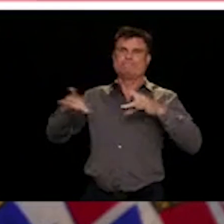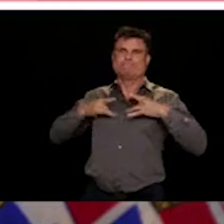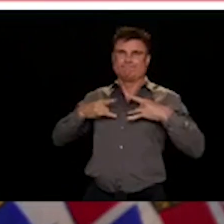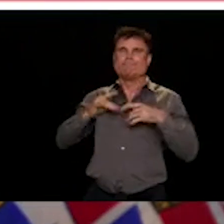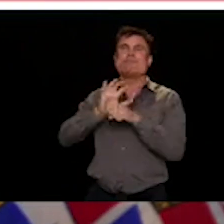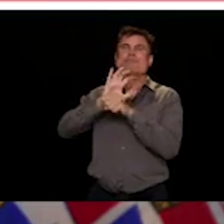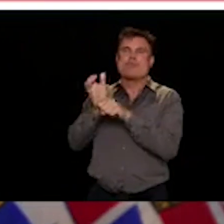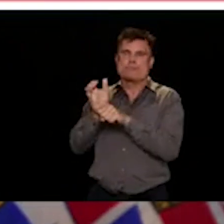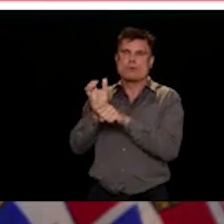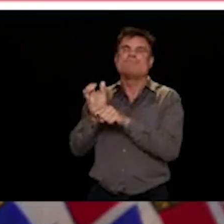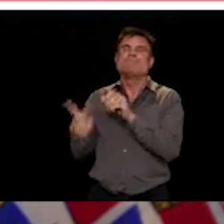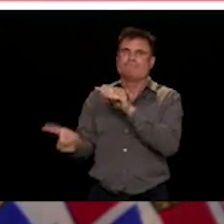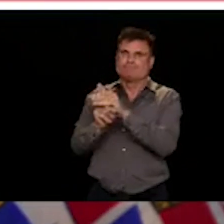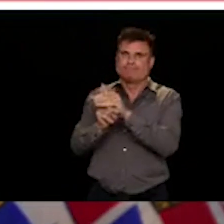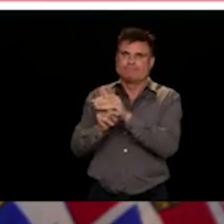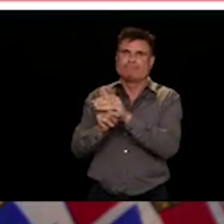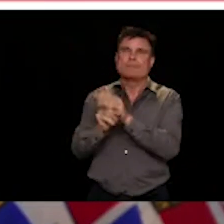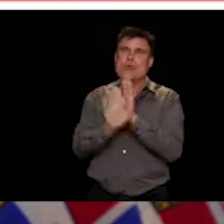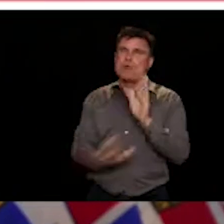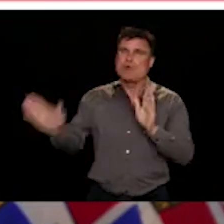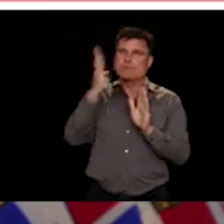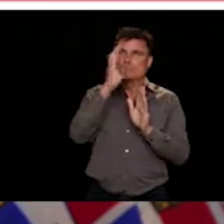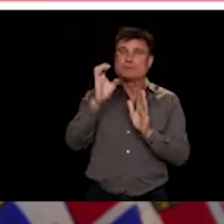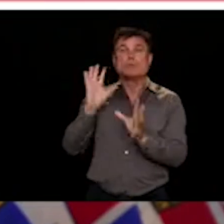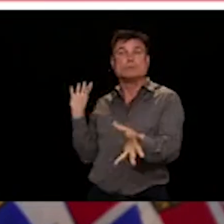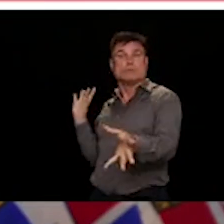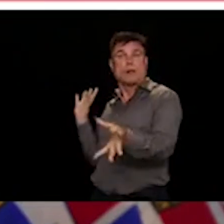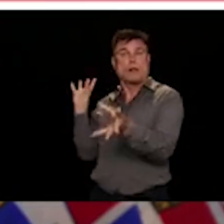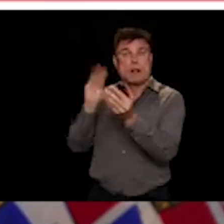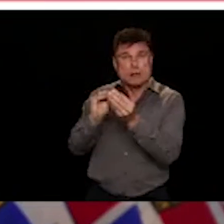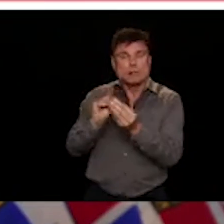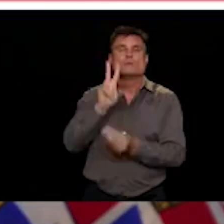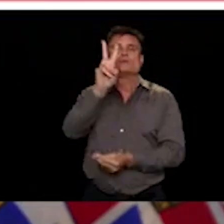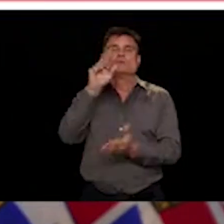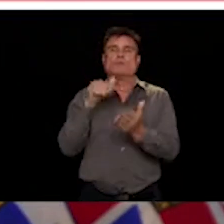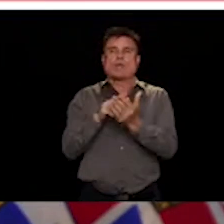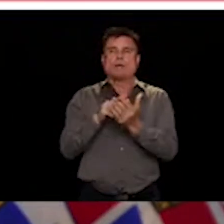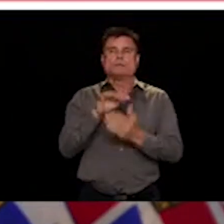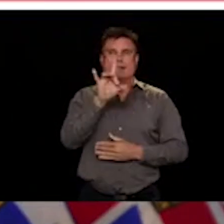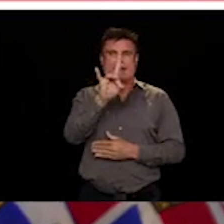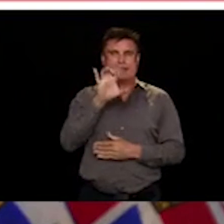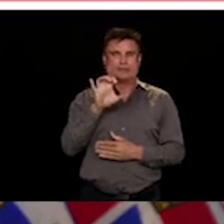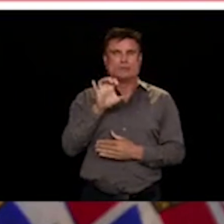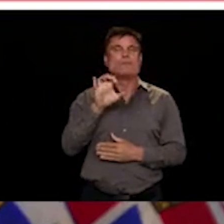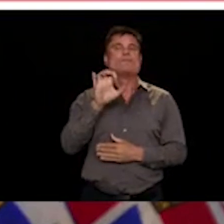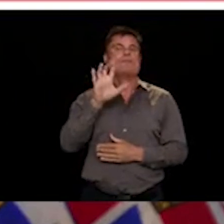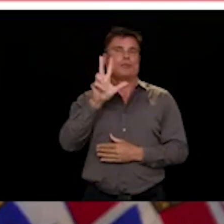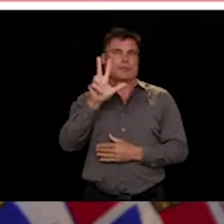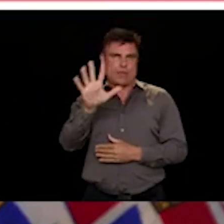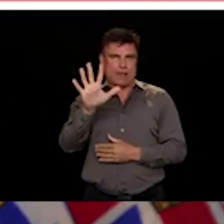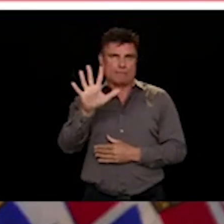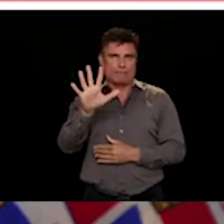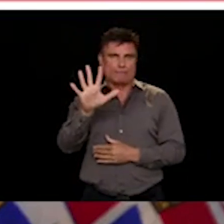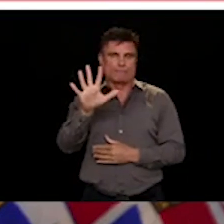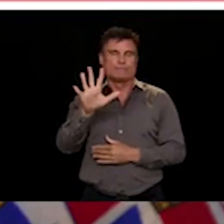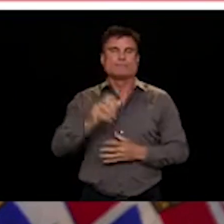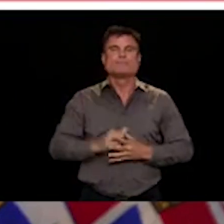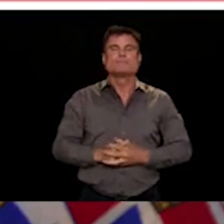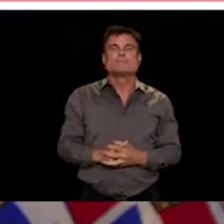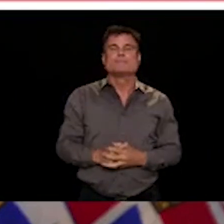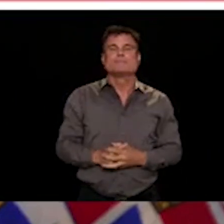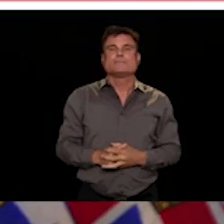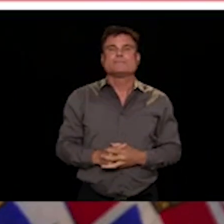BC, bringing our total to 2,835 people who have been positive for COVID-19.